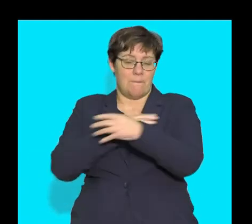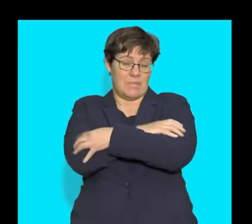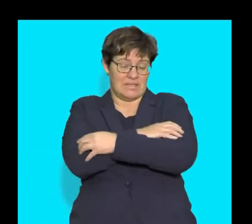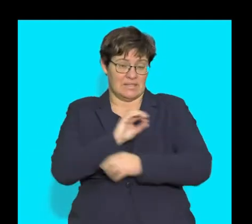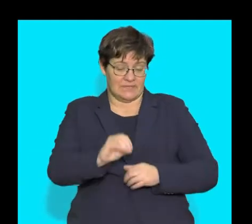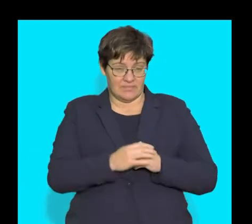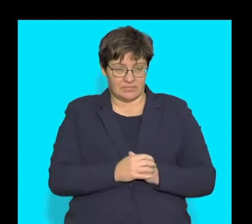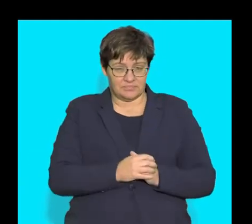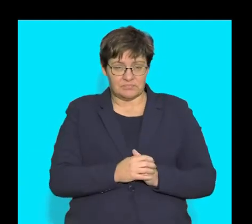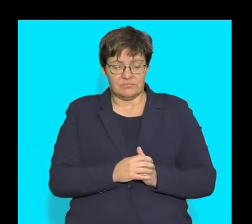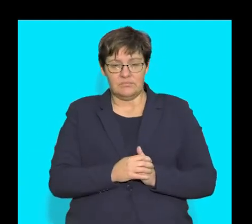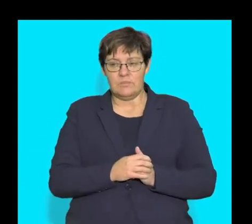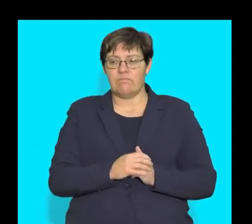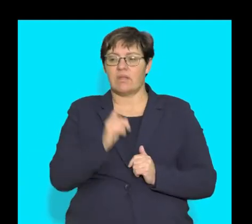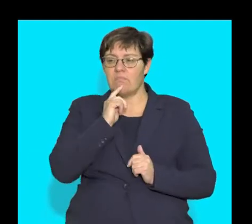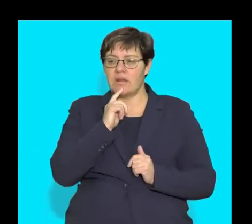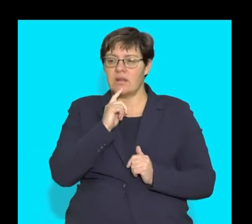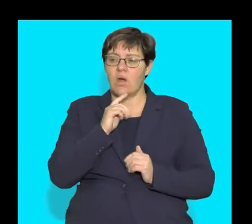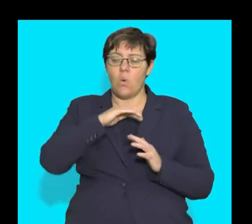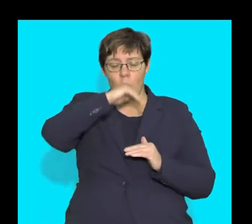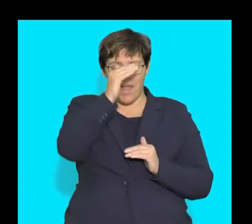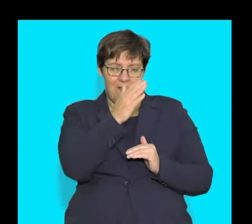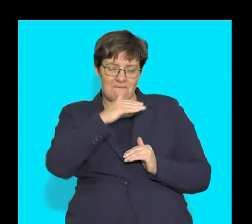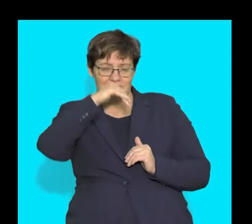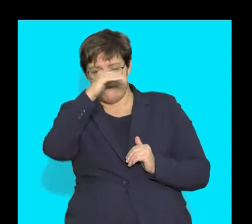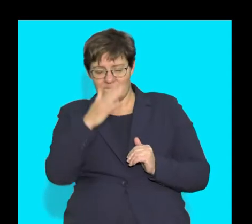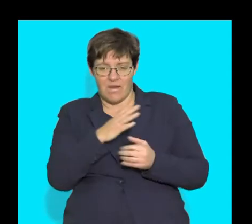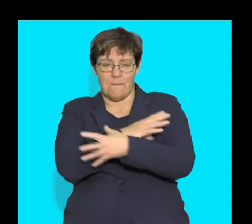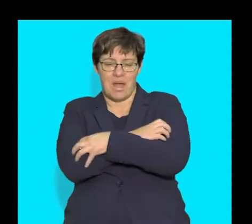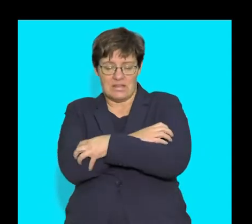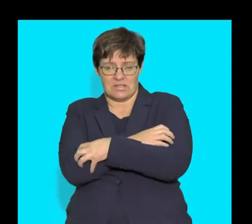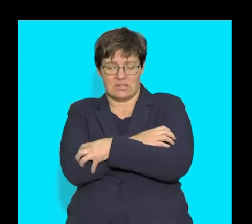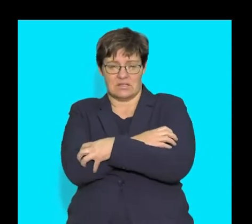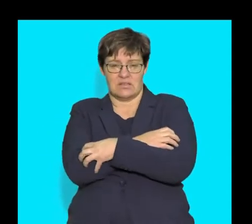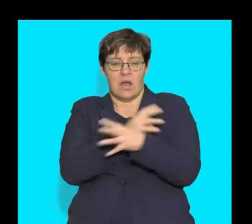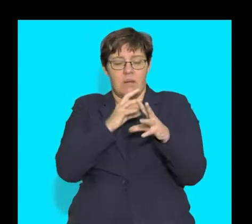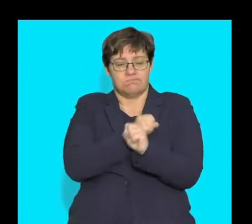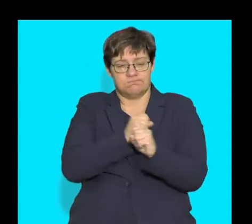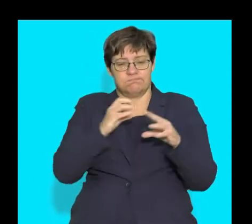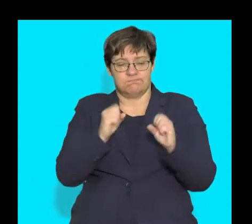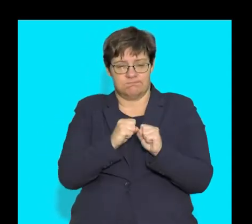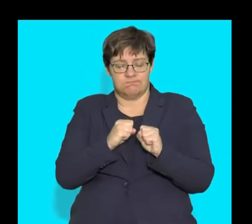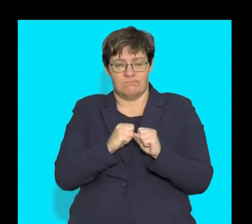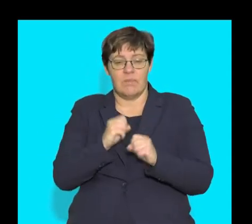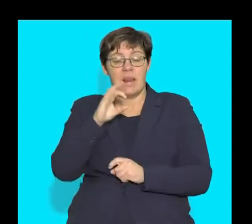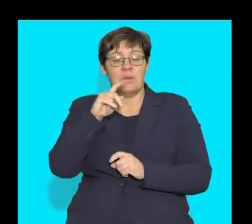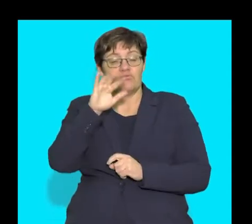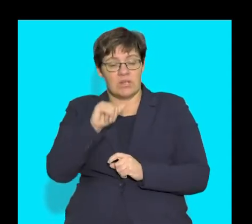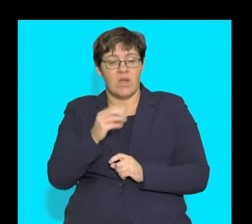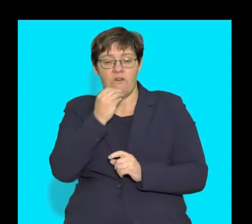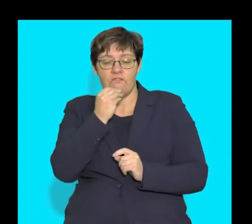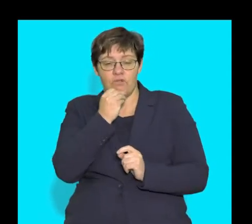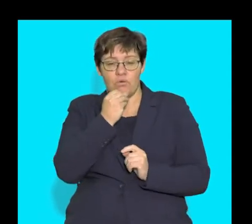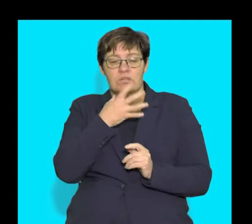.8. The wave-like contractions of the muscles of the alimentary canal that move